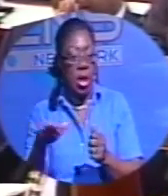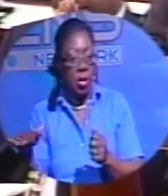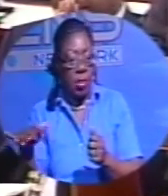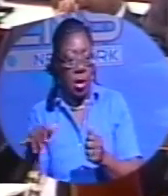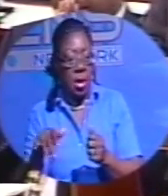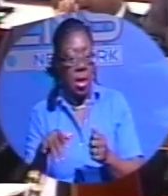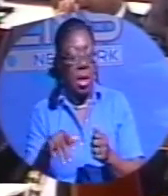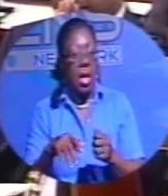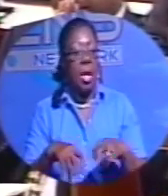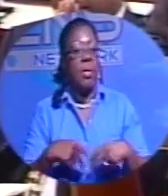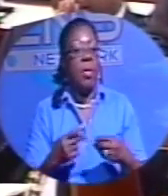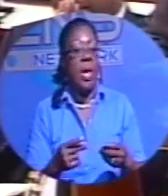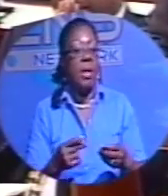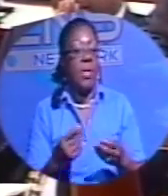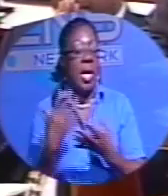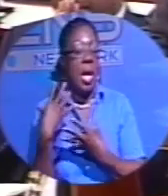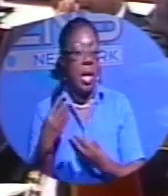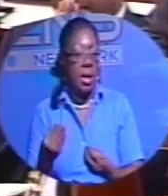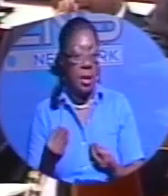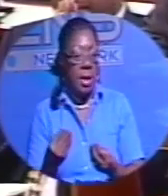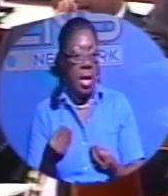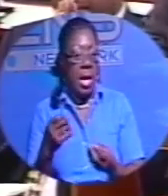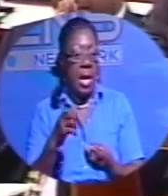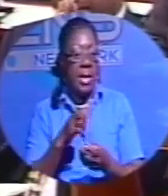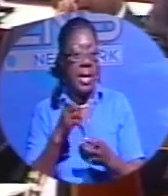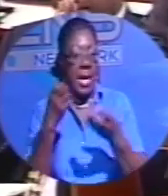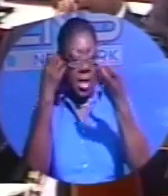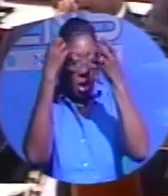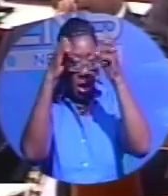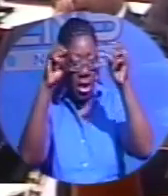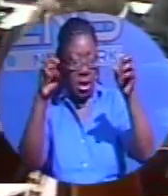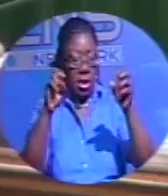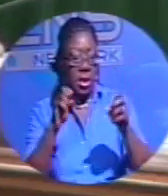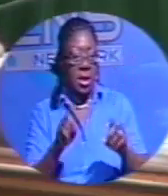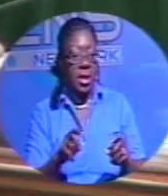and education conditions are met on a monthly basis.